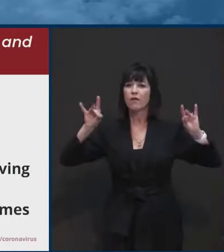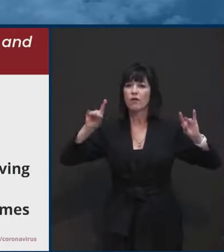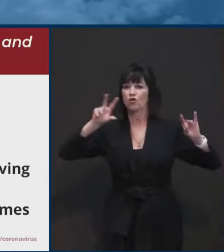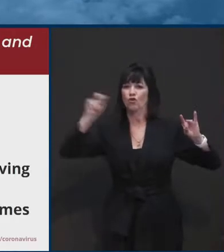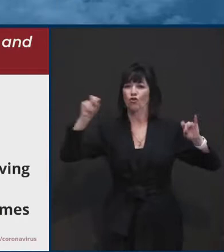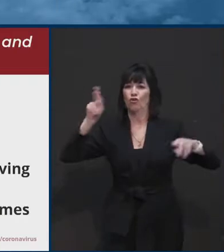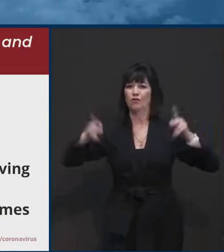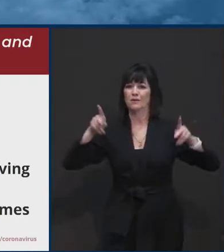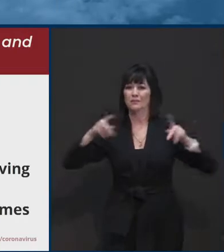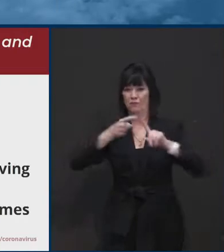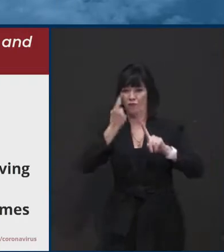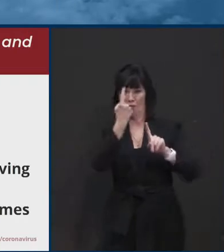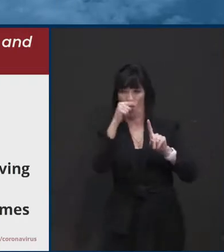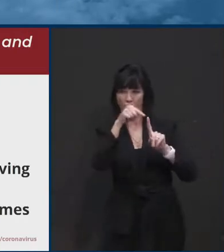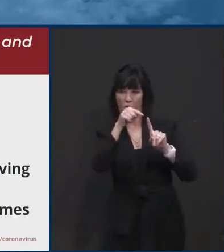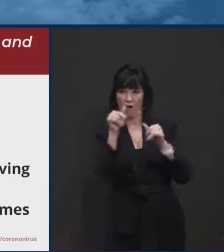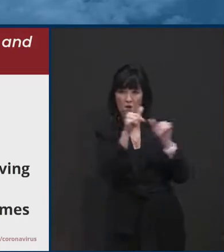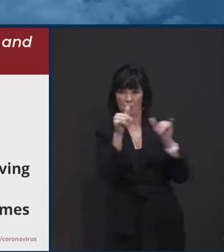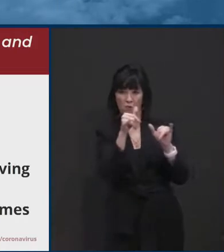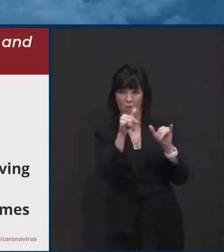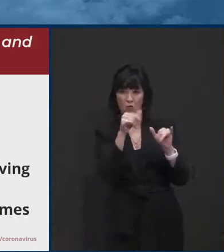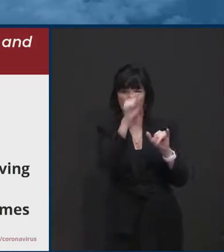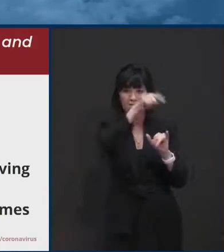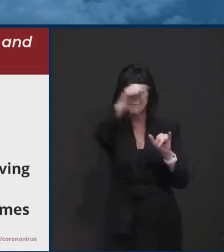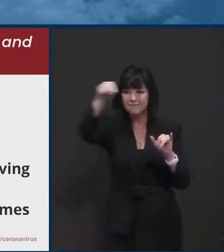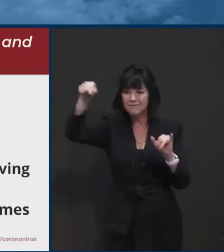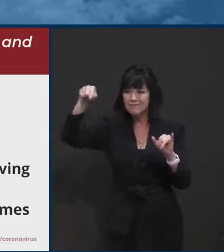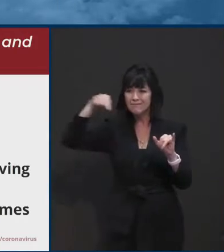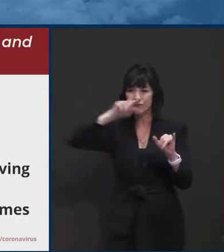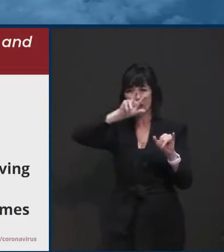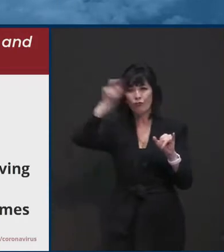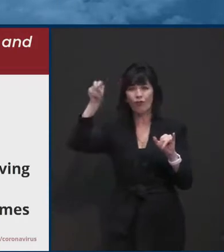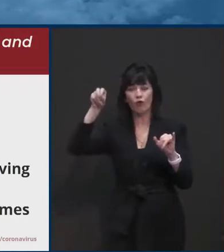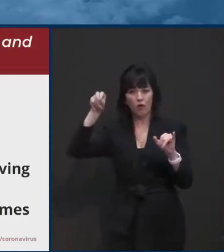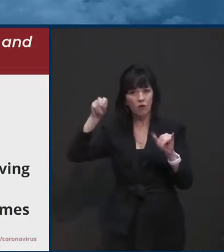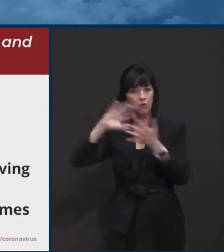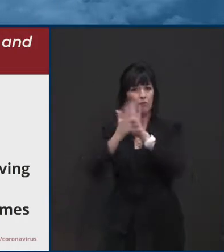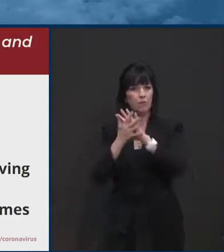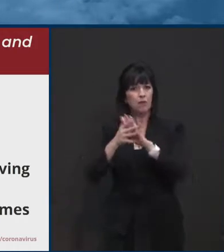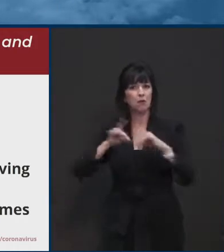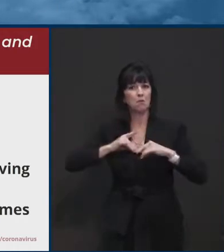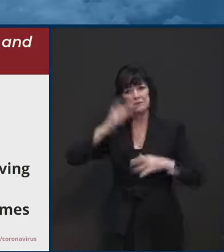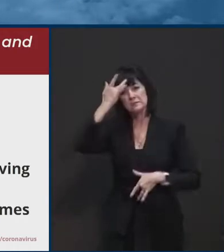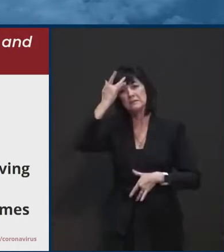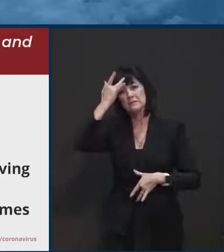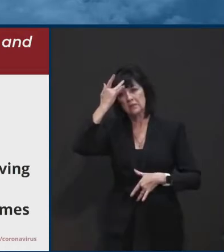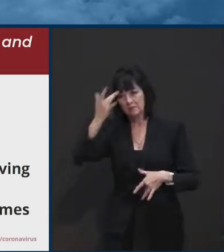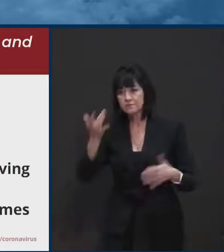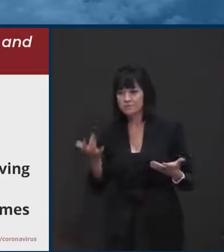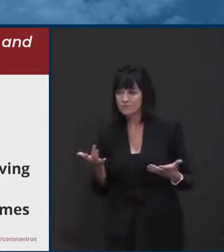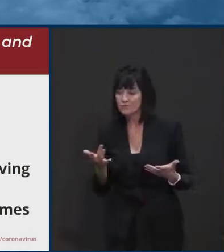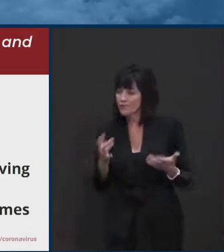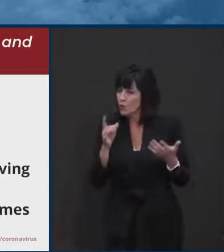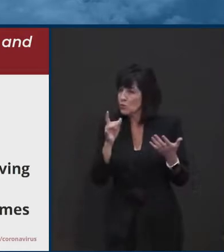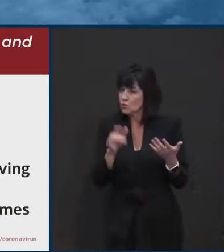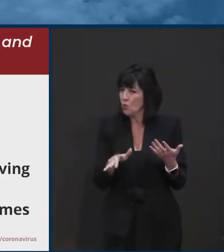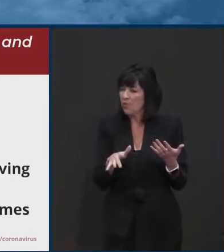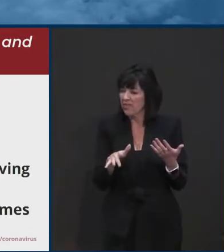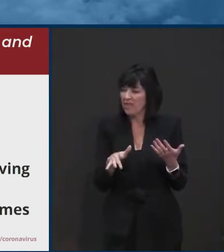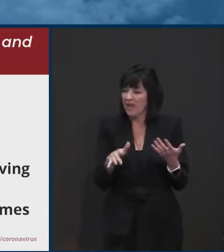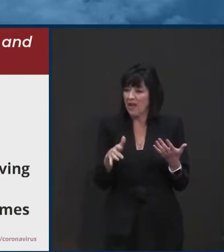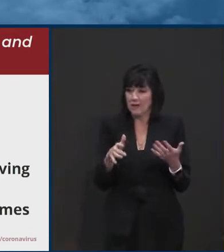state. And I do think that that is part of what really drove some of the acceleration that we're now seeing. And, um,